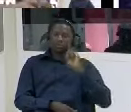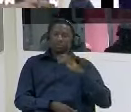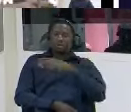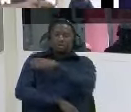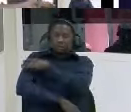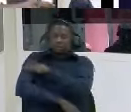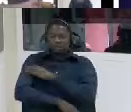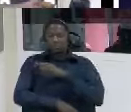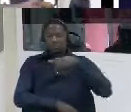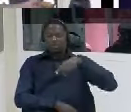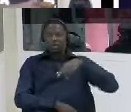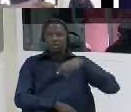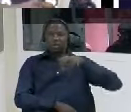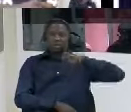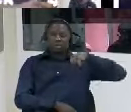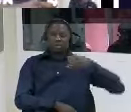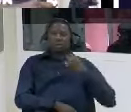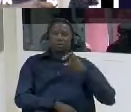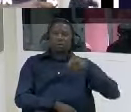captain wasa camera